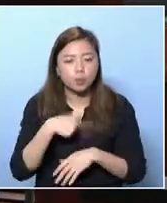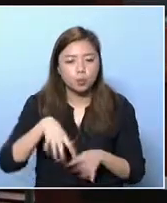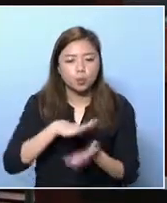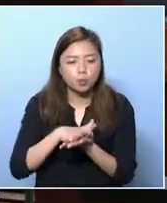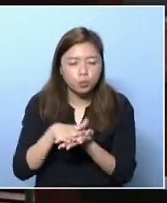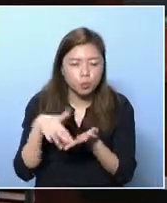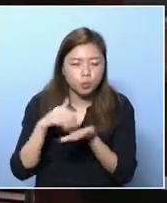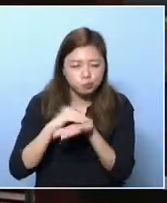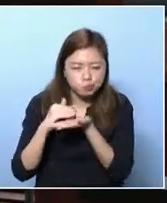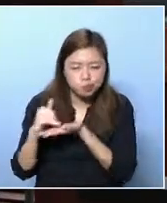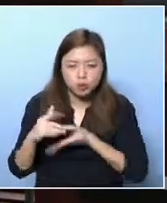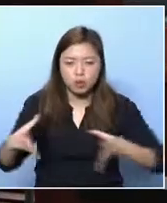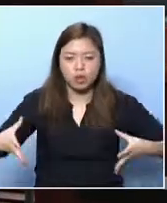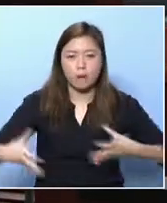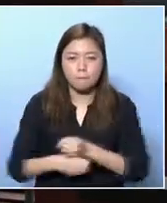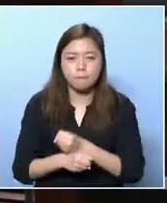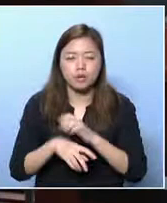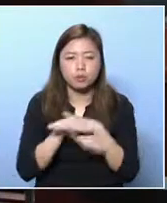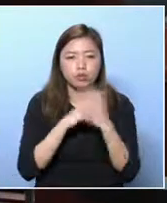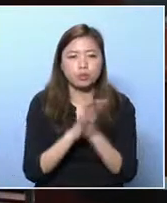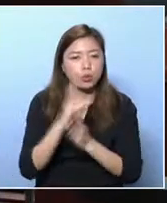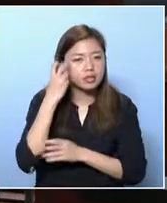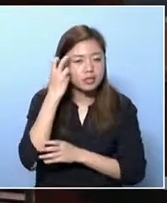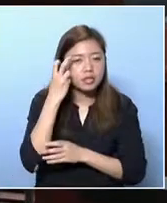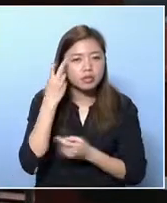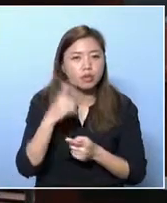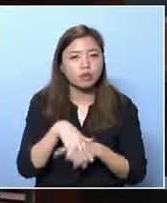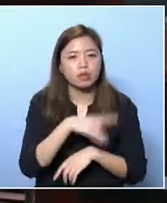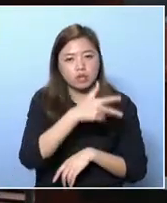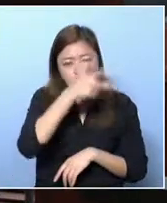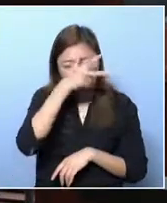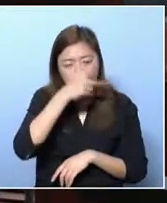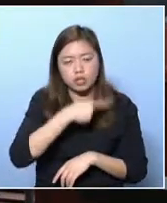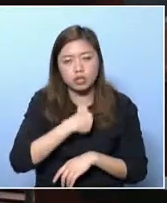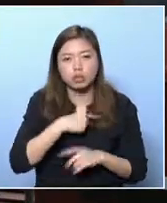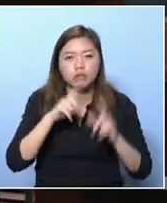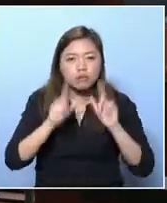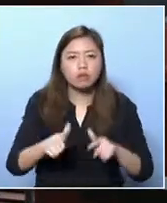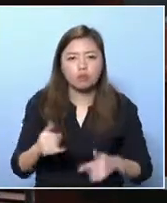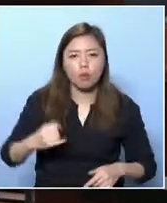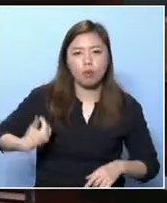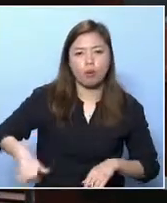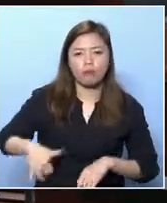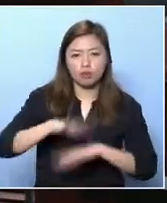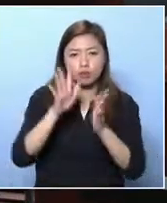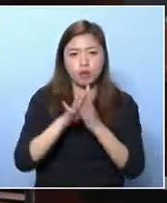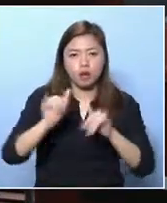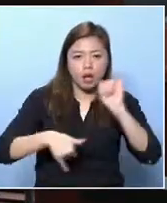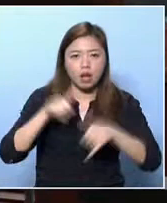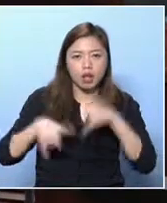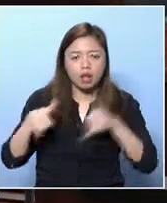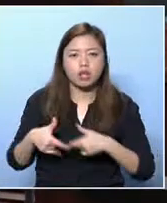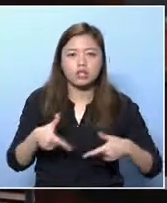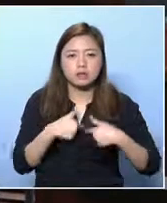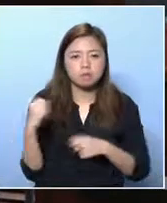and really change tags so that we can get something